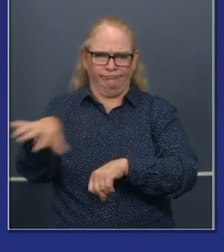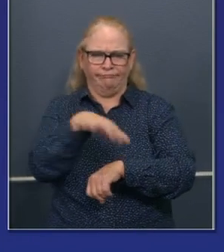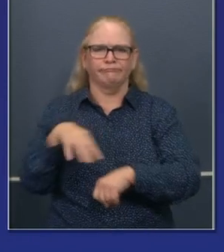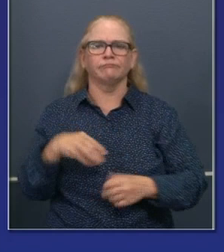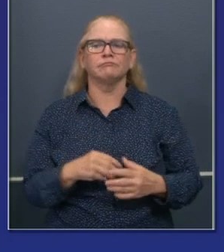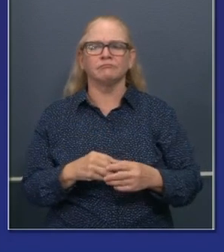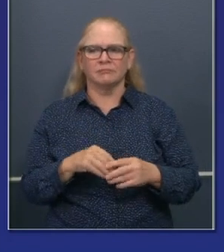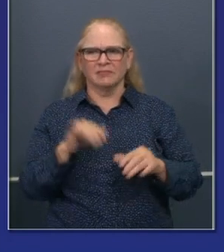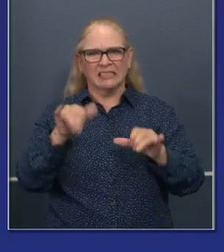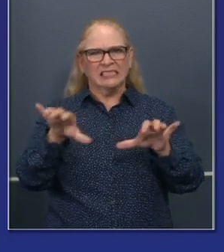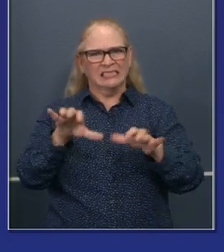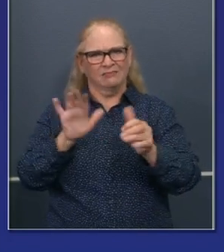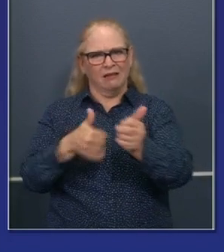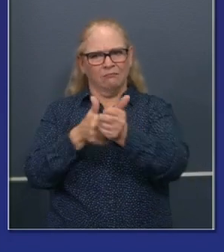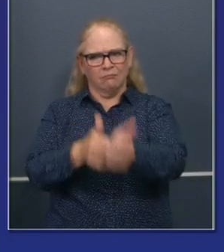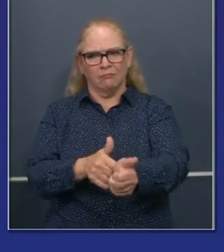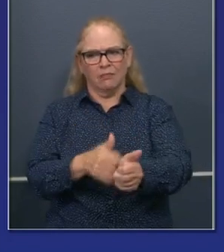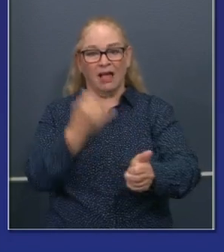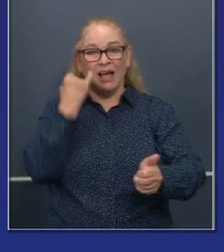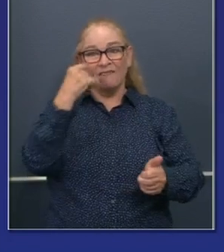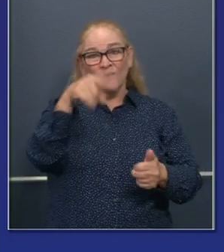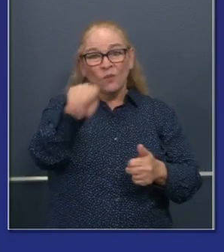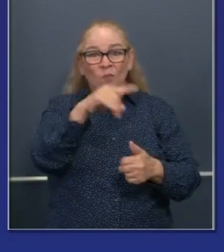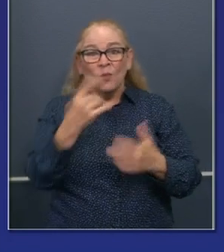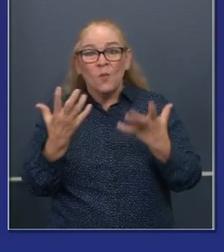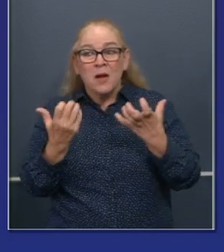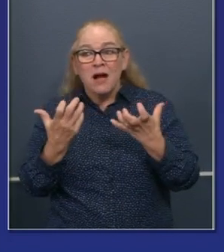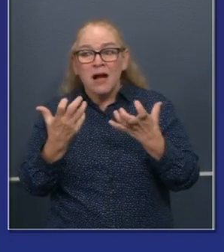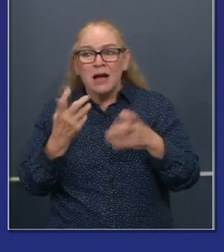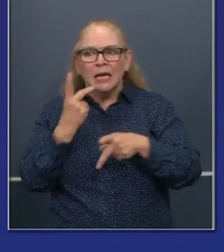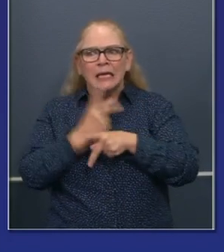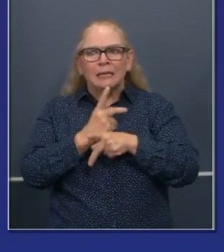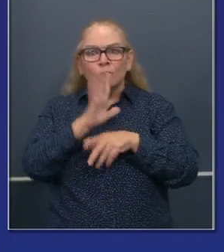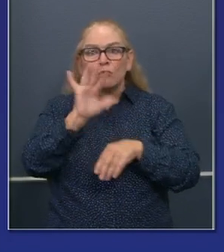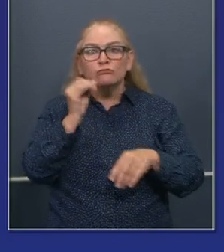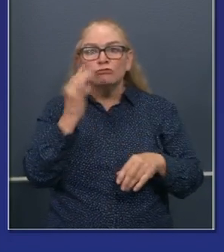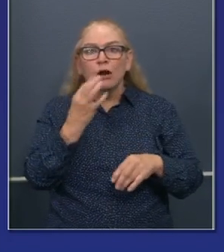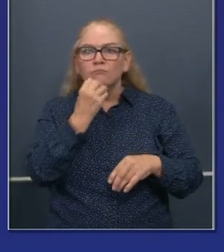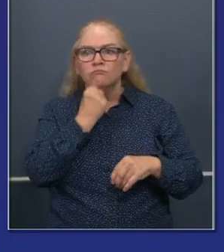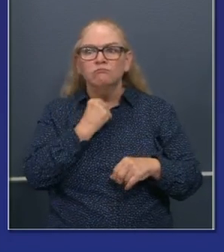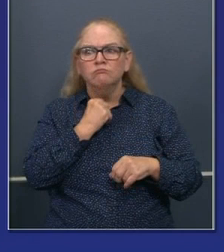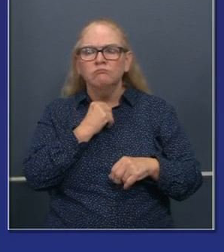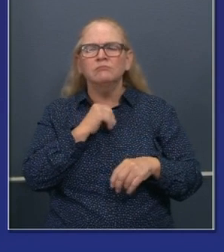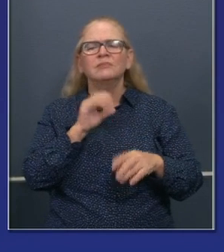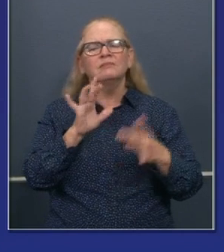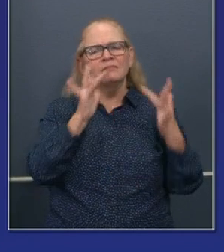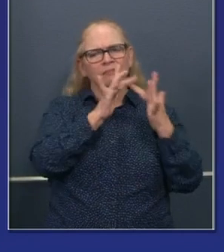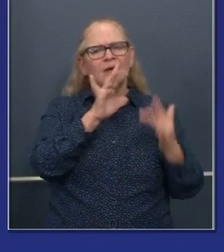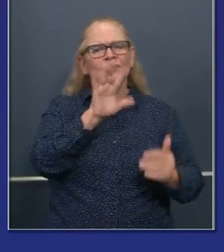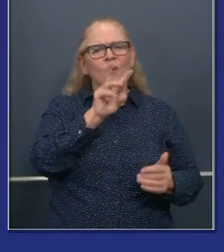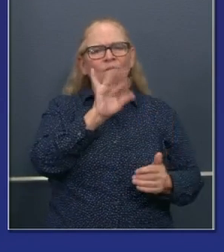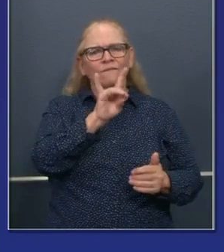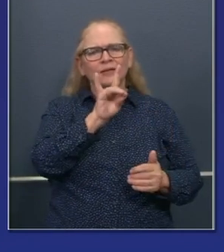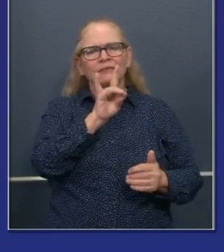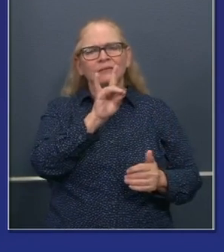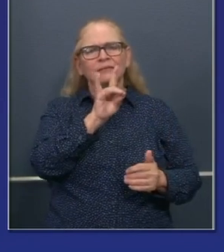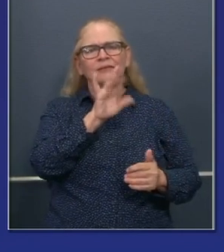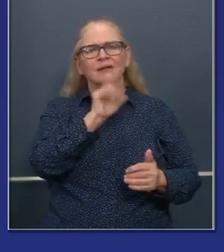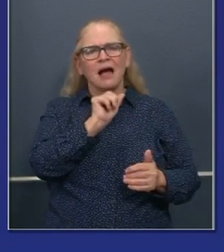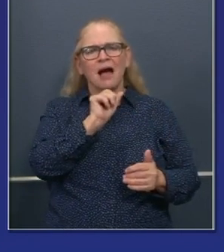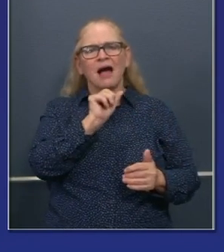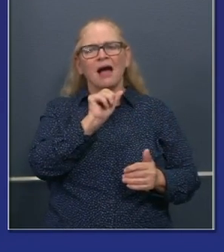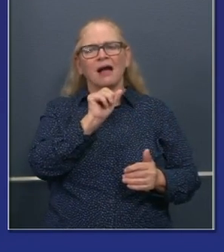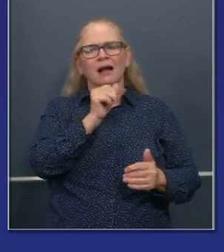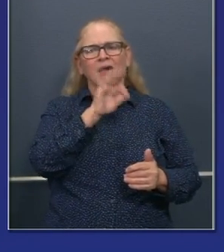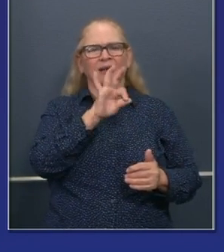reach out, go to the COVID-19.ca.gov website, COVID-19.ca.gov website, learn more